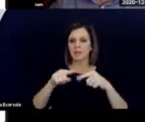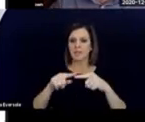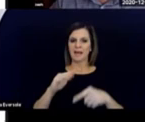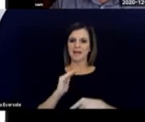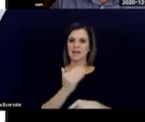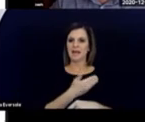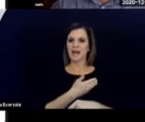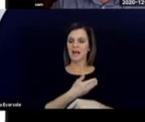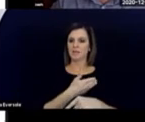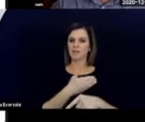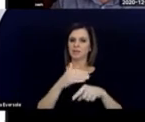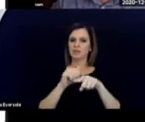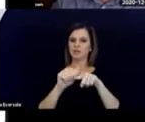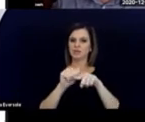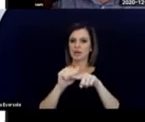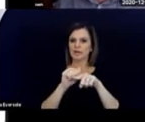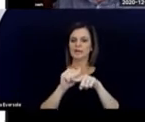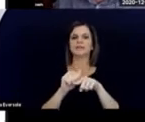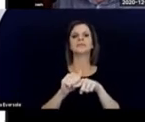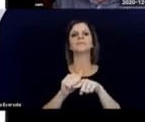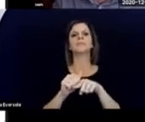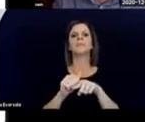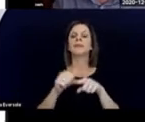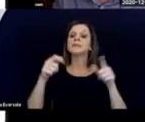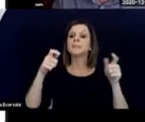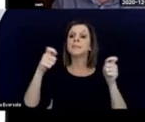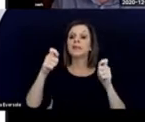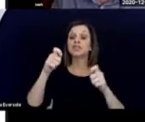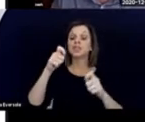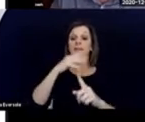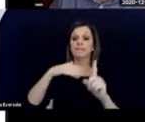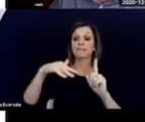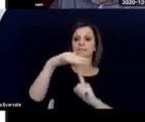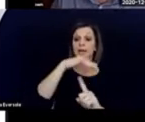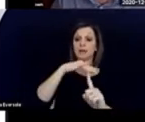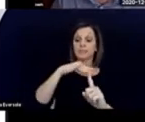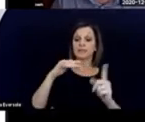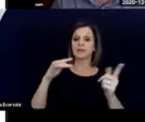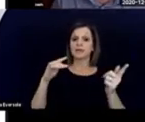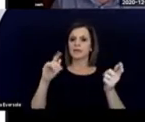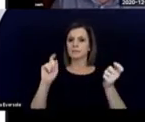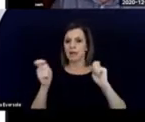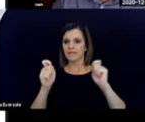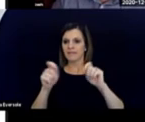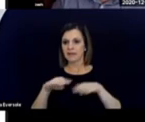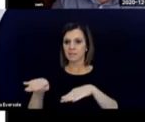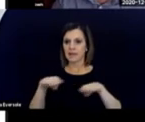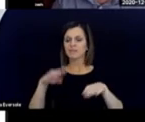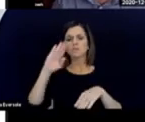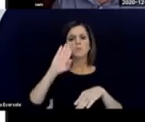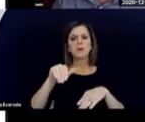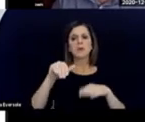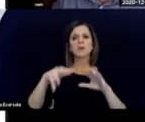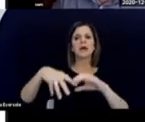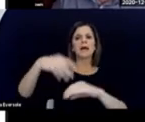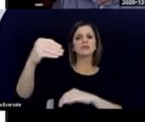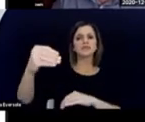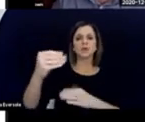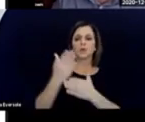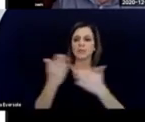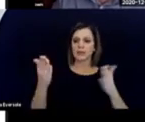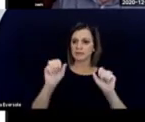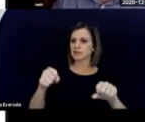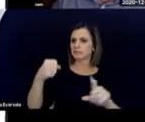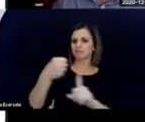environment to modify behavior. We know that external factors in the environment can have a profound impact on the child's